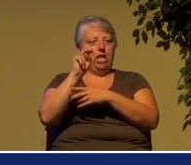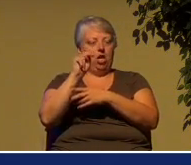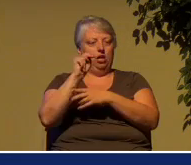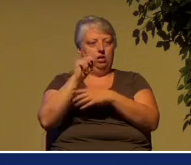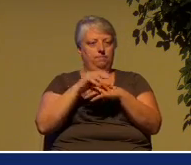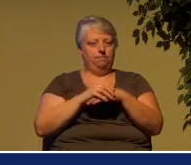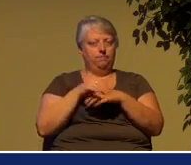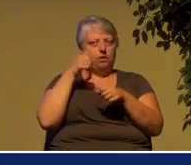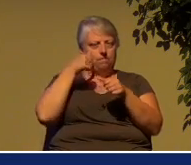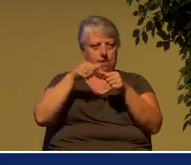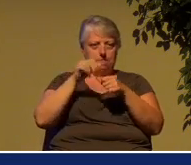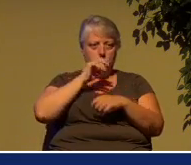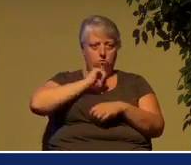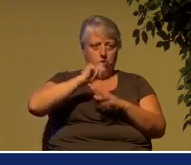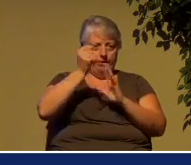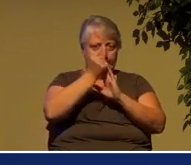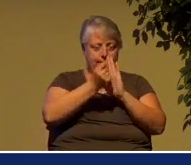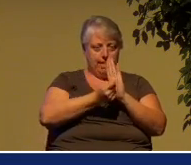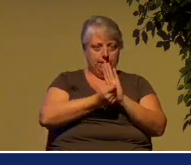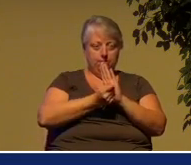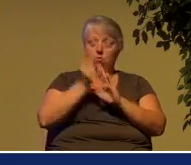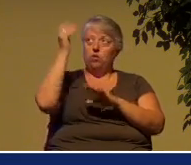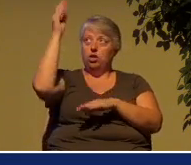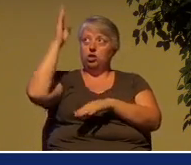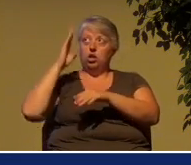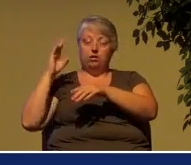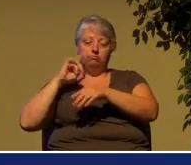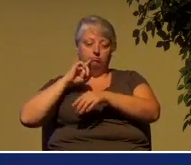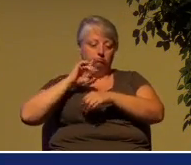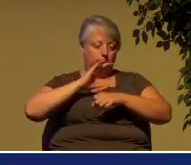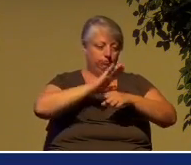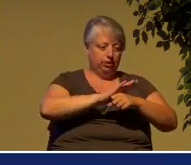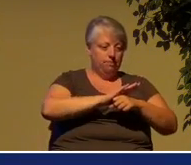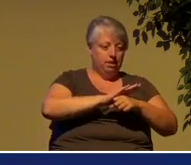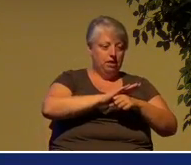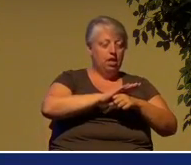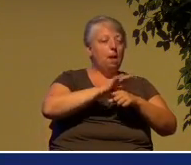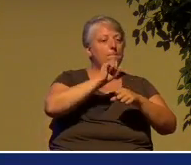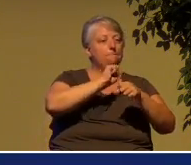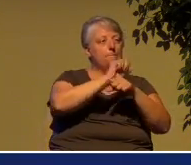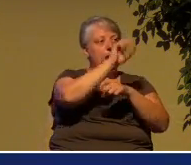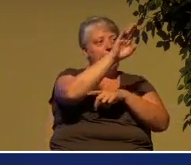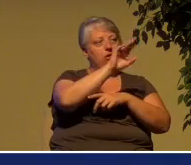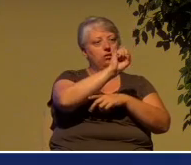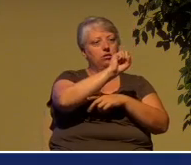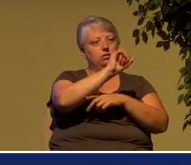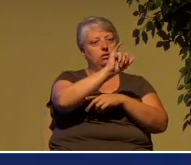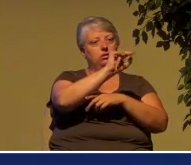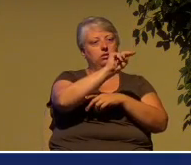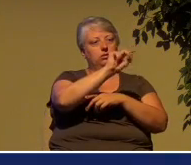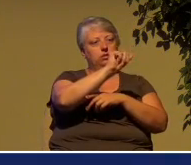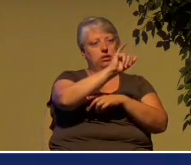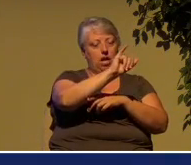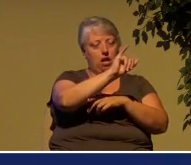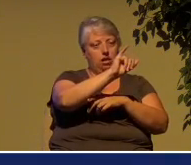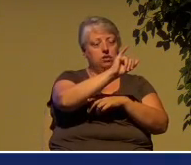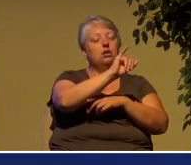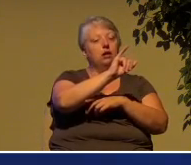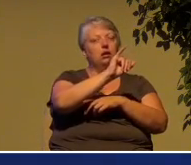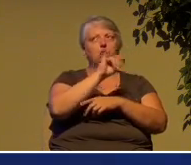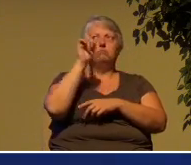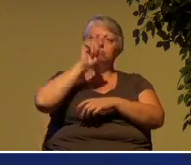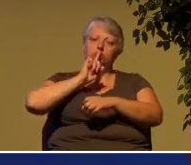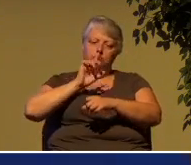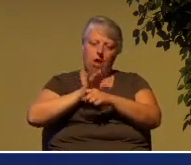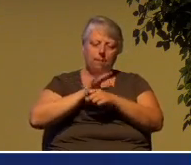Testament, I trust that when God entered into covenant with Israel at Mount Sinai, the promise was that he would give them the land